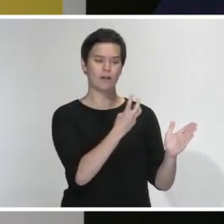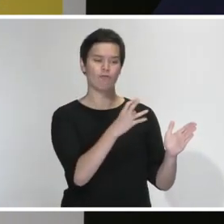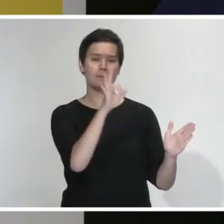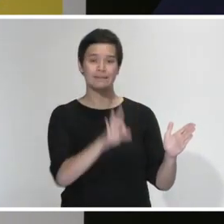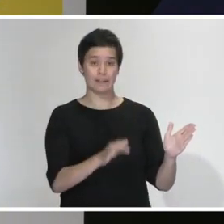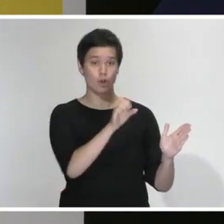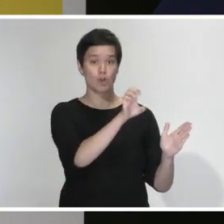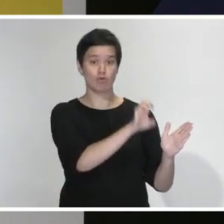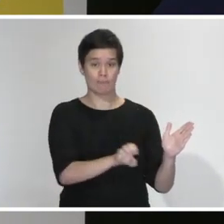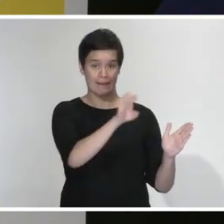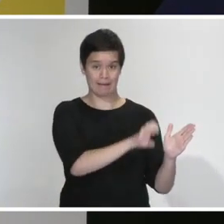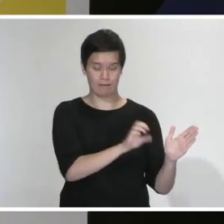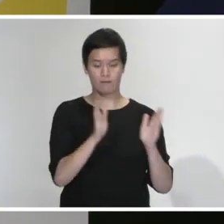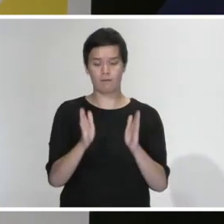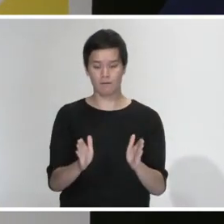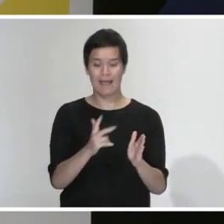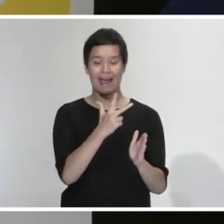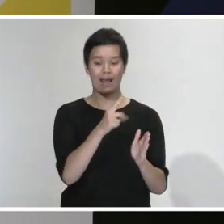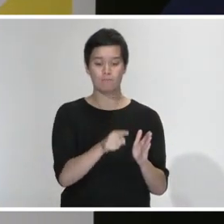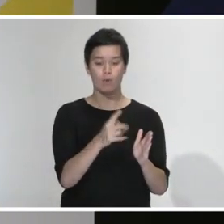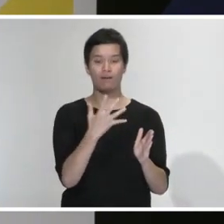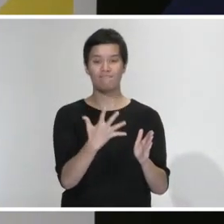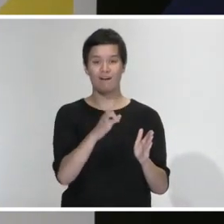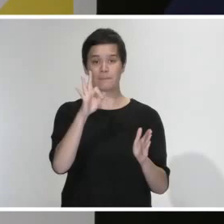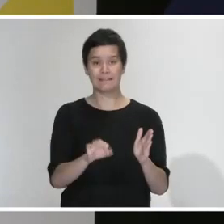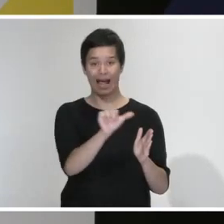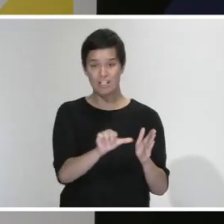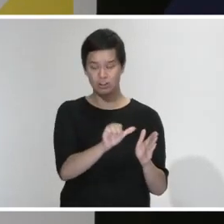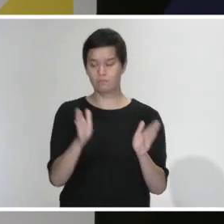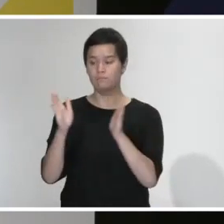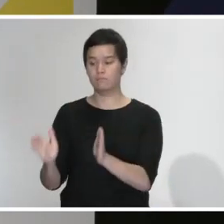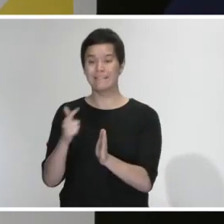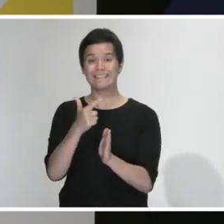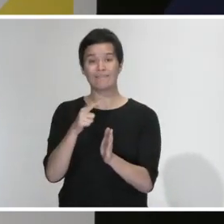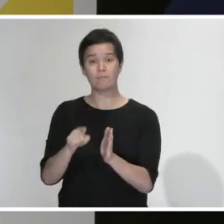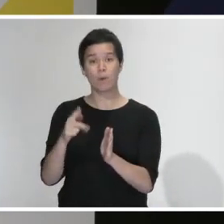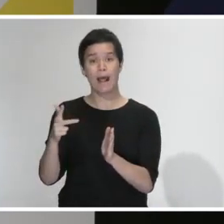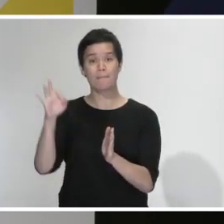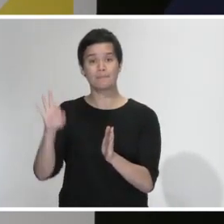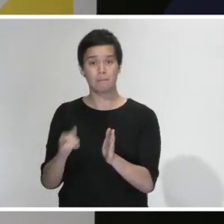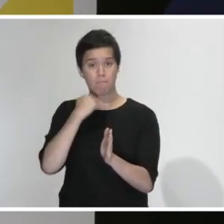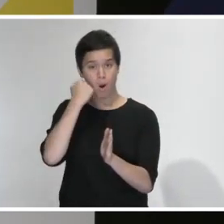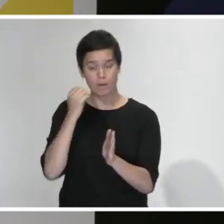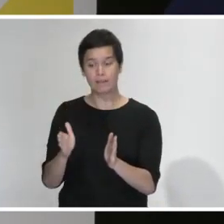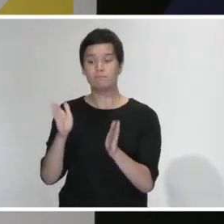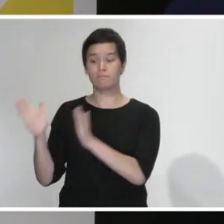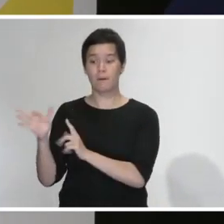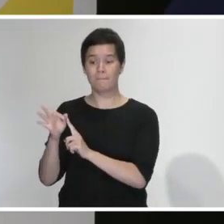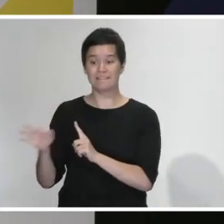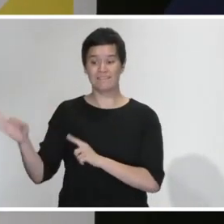8.5% Asian, Māori is 7.8% and Pacific 3.4%.